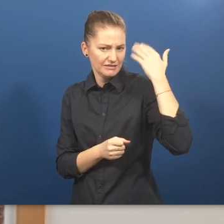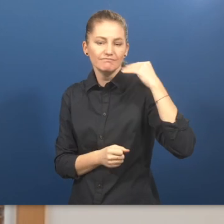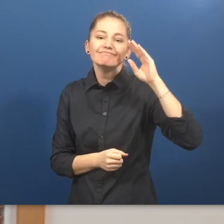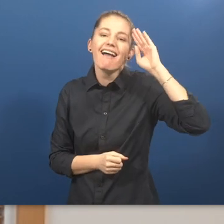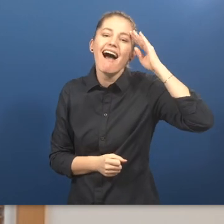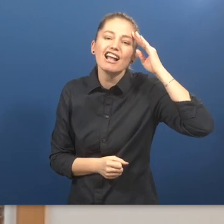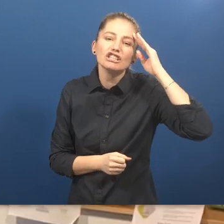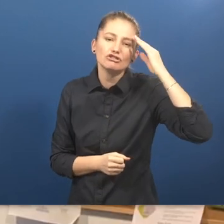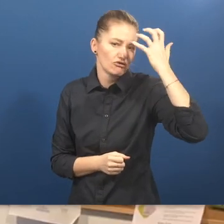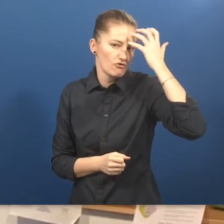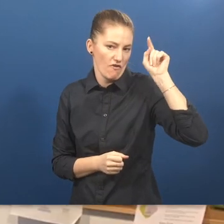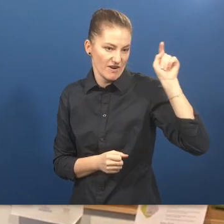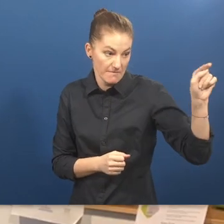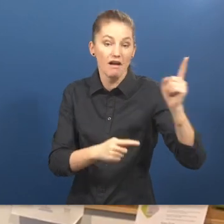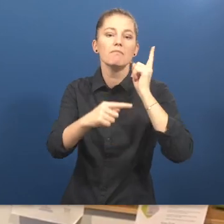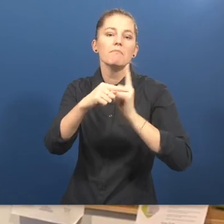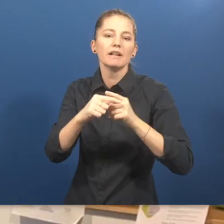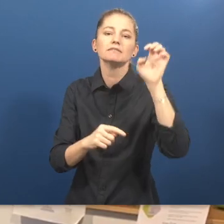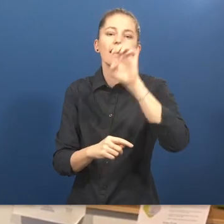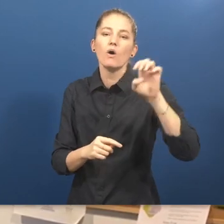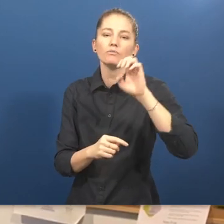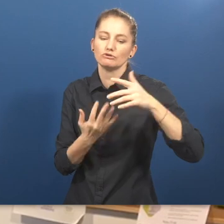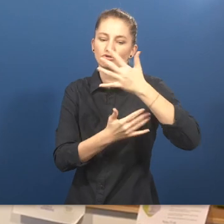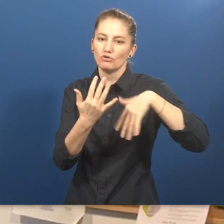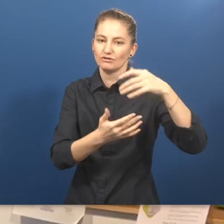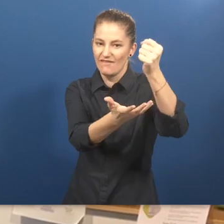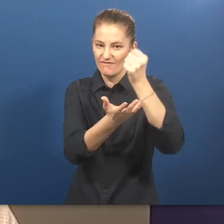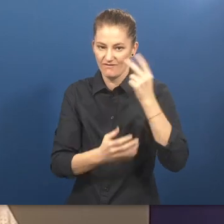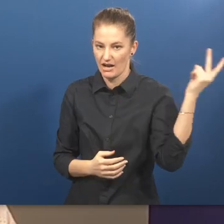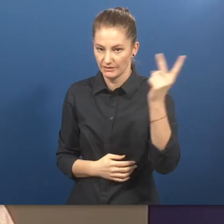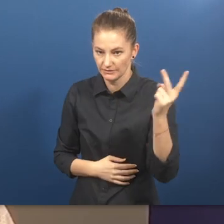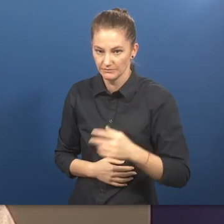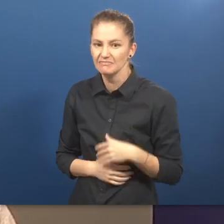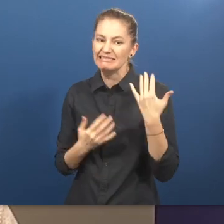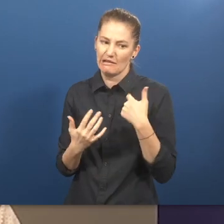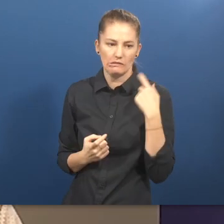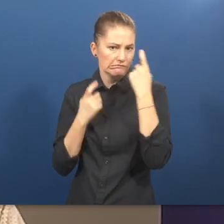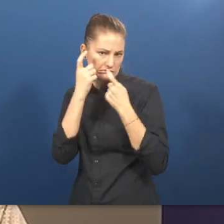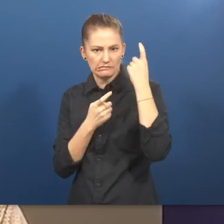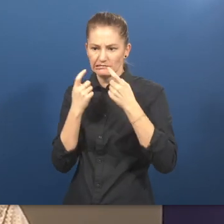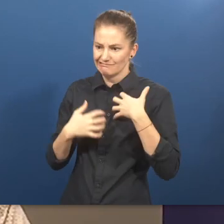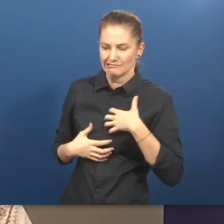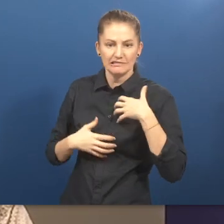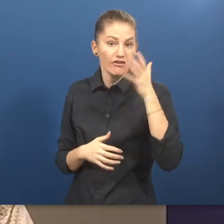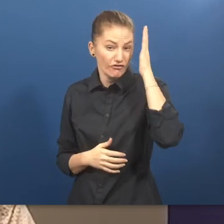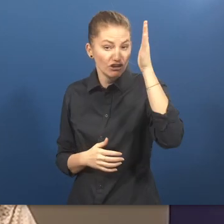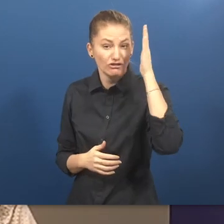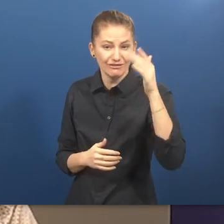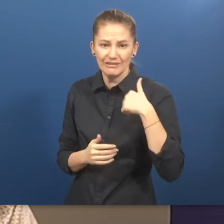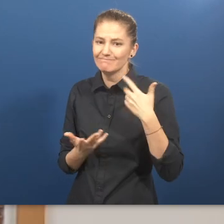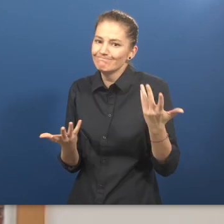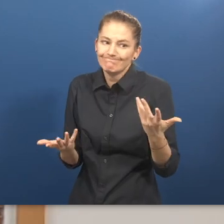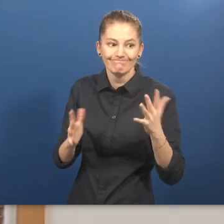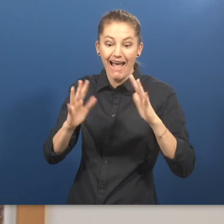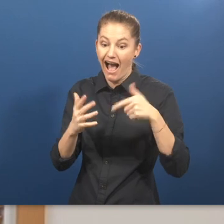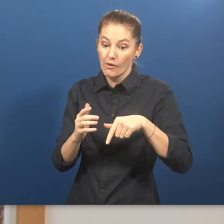Irish government and the European Social Fund. However, we are very concerned for the future. We are worried about the impact of this pandemic and